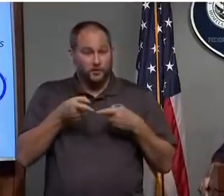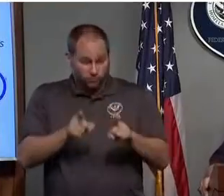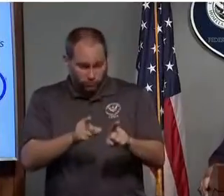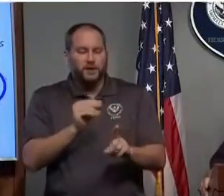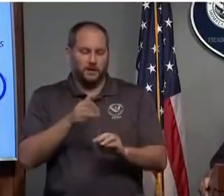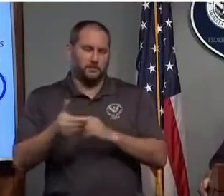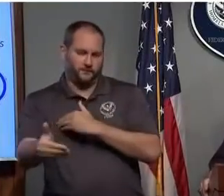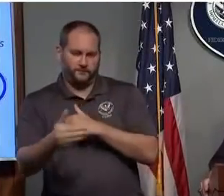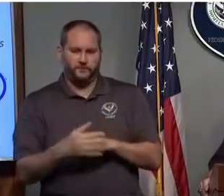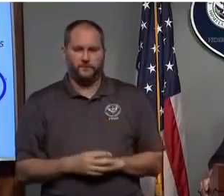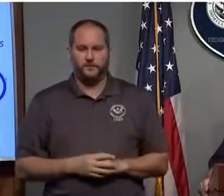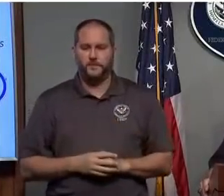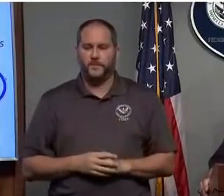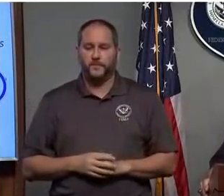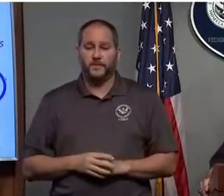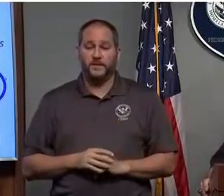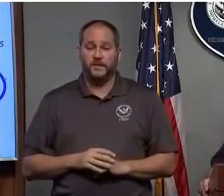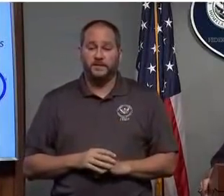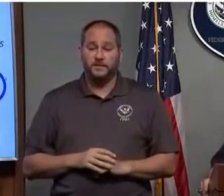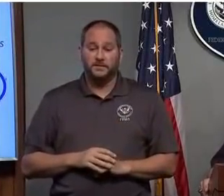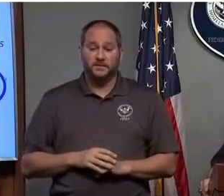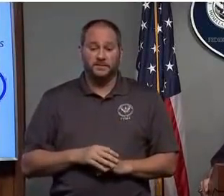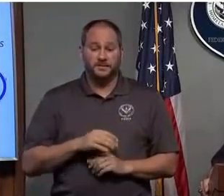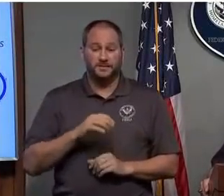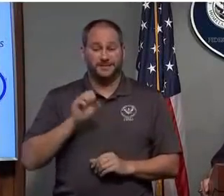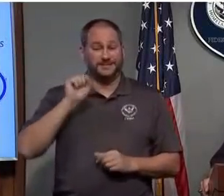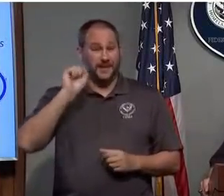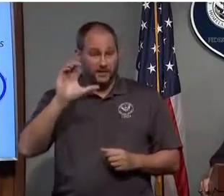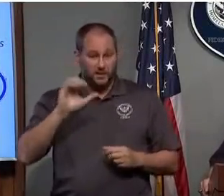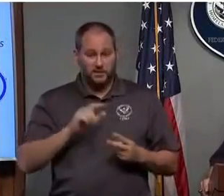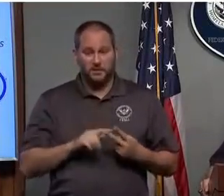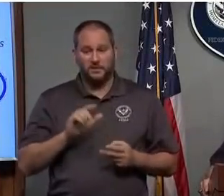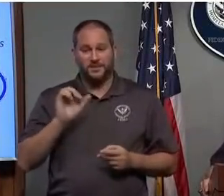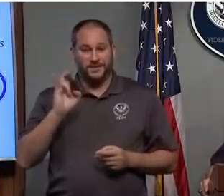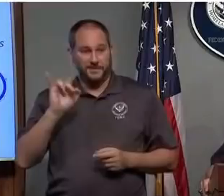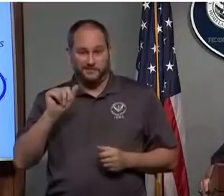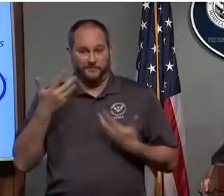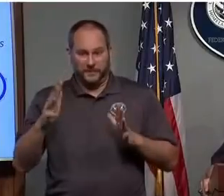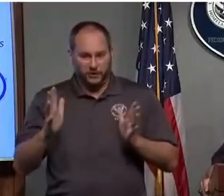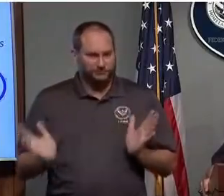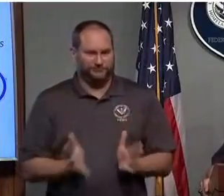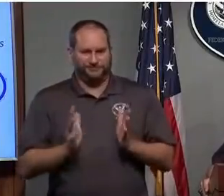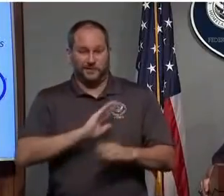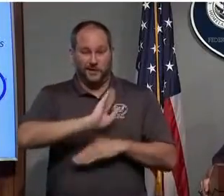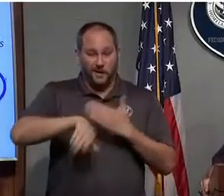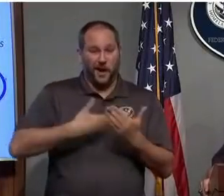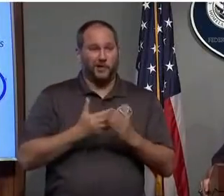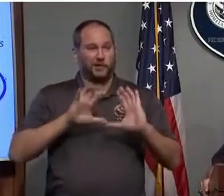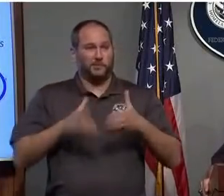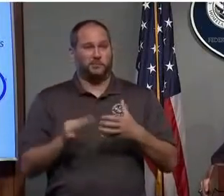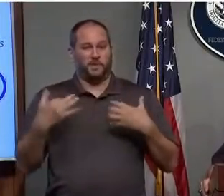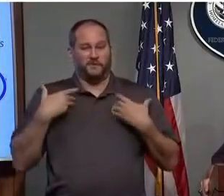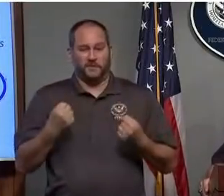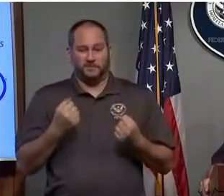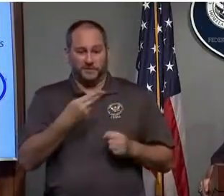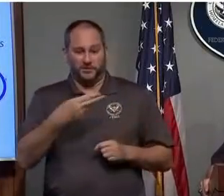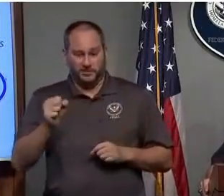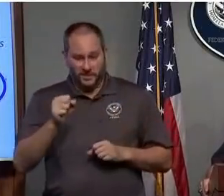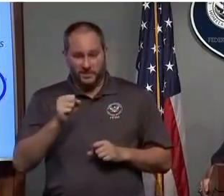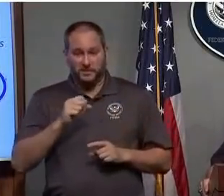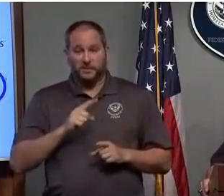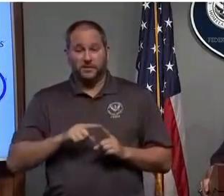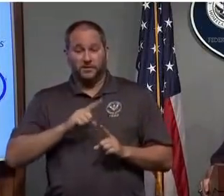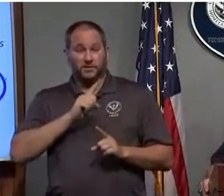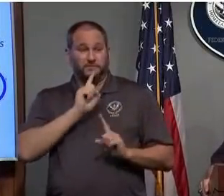to make a point that Secretary Azar has mobilized the entire Department of HHS, not only the Assistant Secretary for Preparedness and Response, but the Centers for